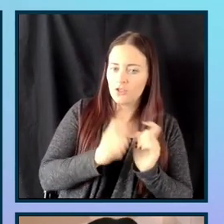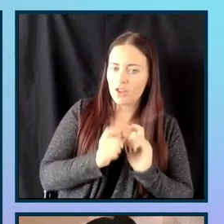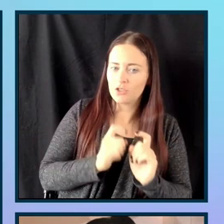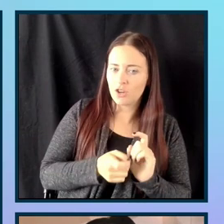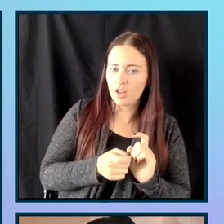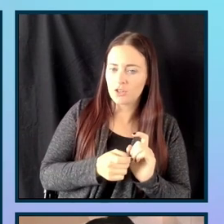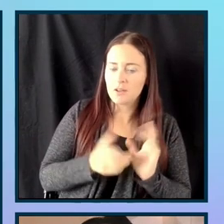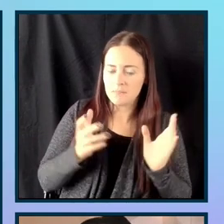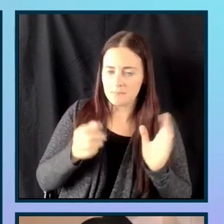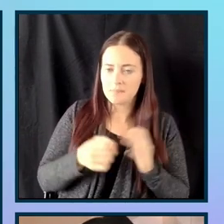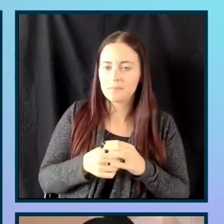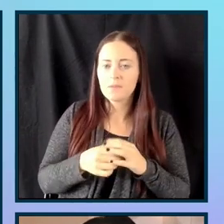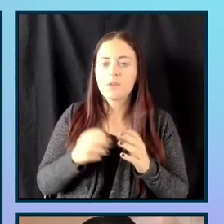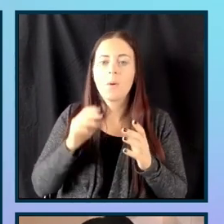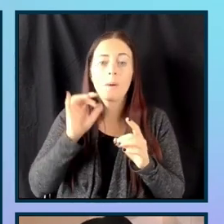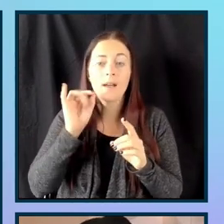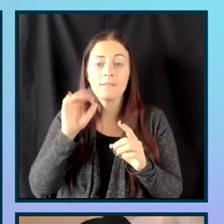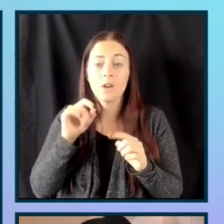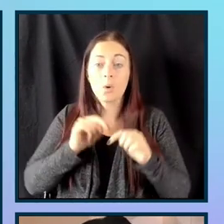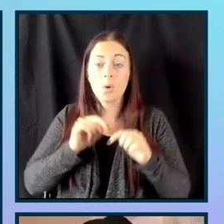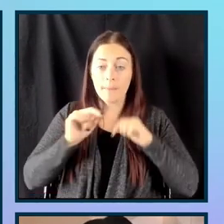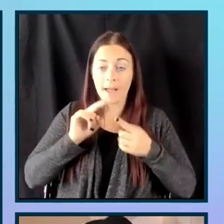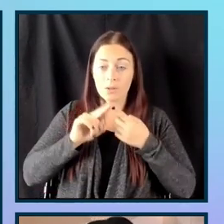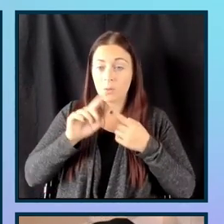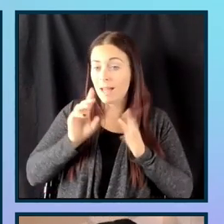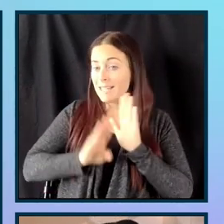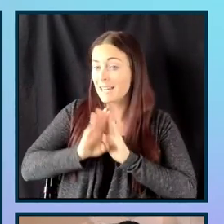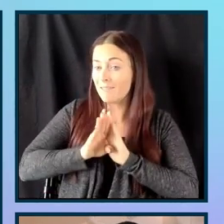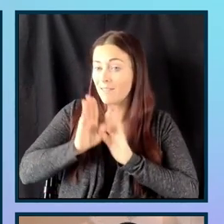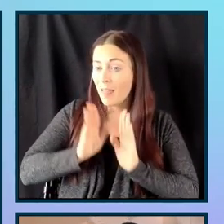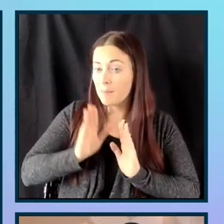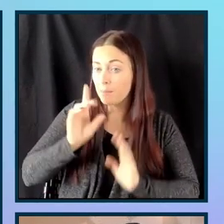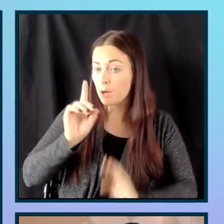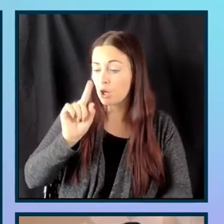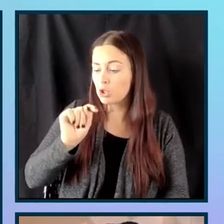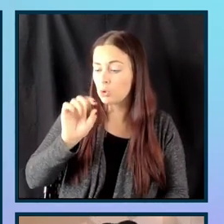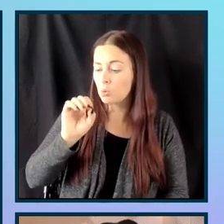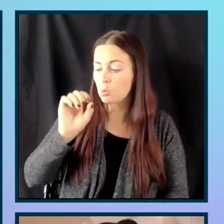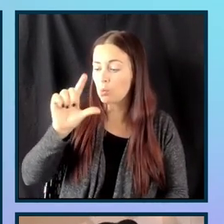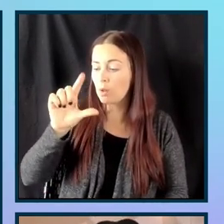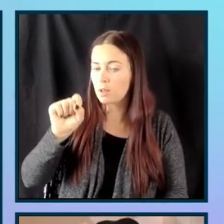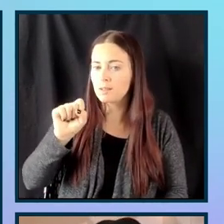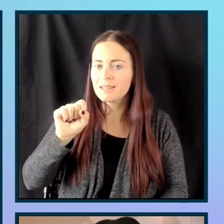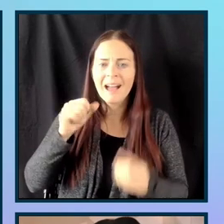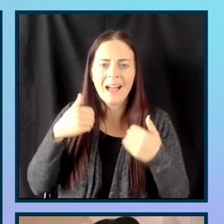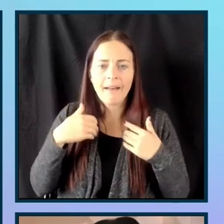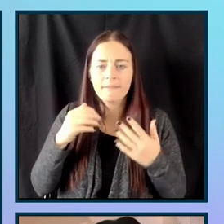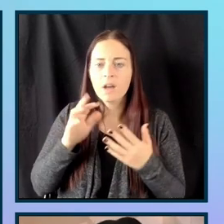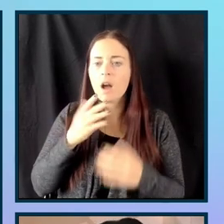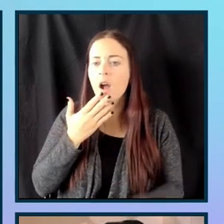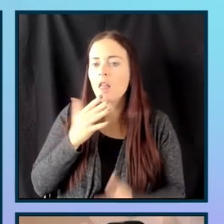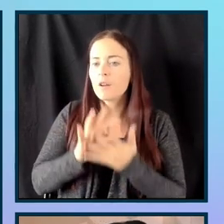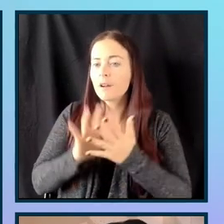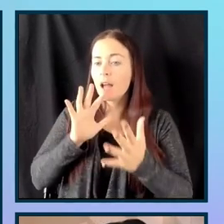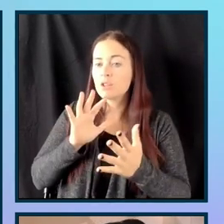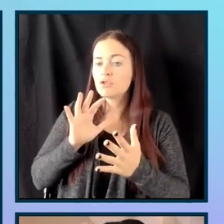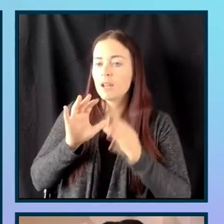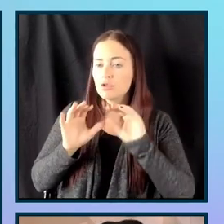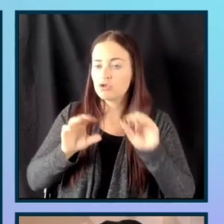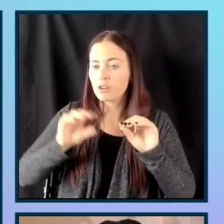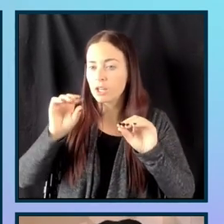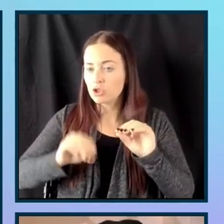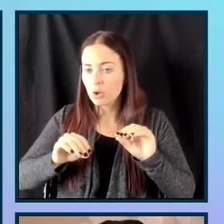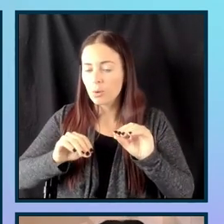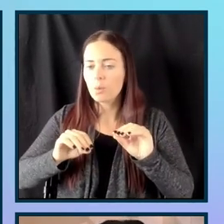Back into the developer tools, I'm also seeing that it's giving me a color contrast ratio score. And as I move the